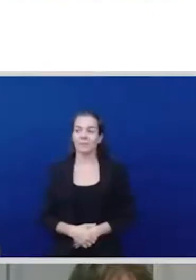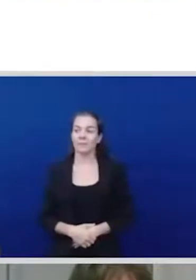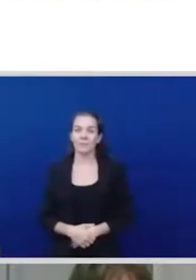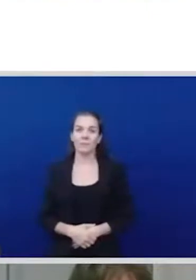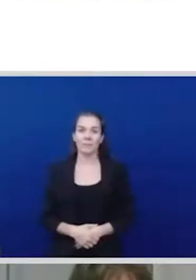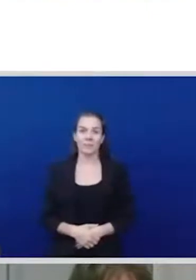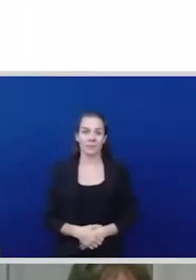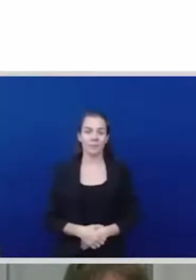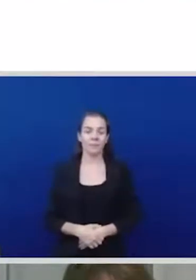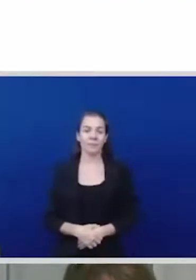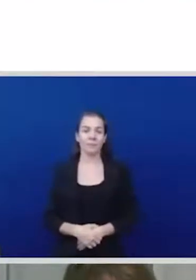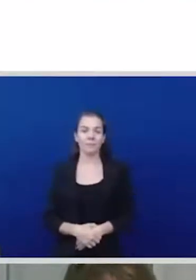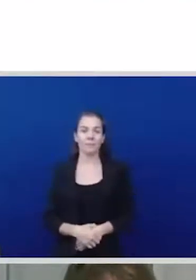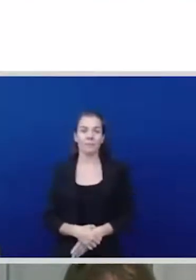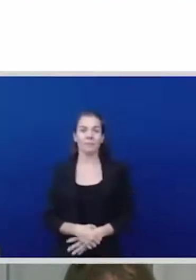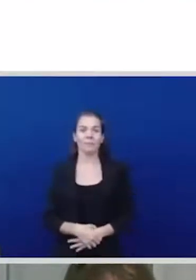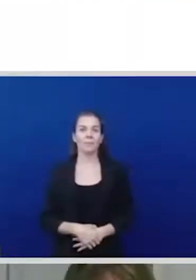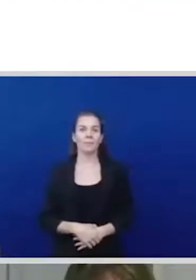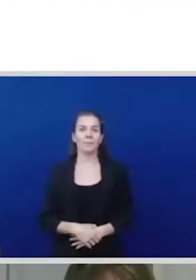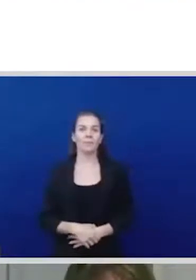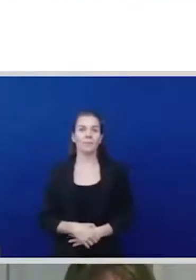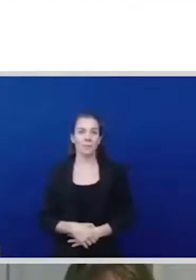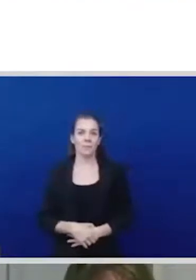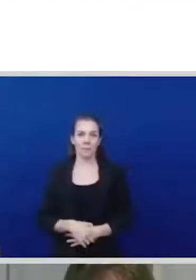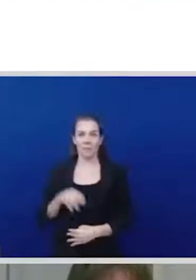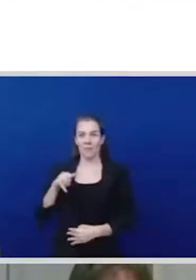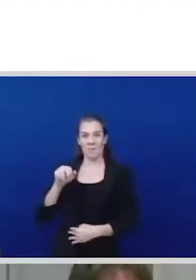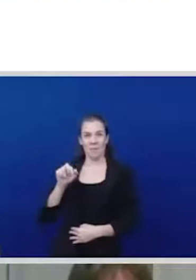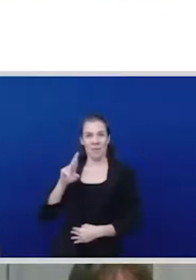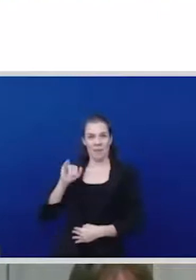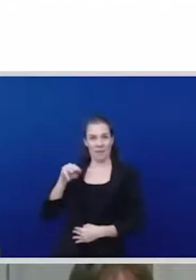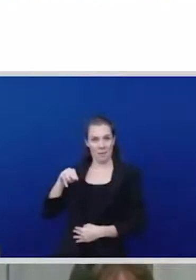maybe we lost Mariam so Sandra